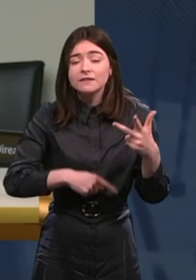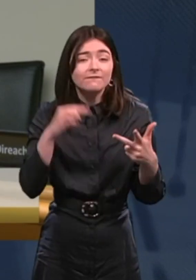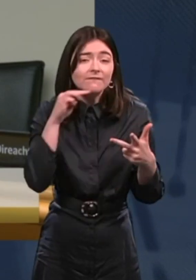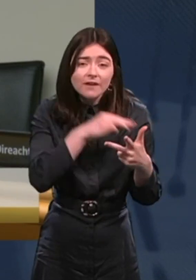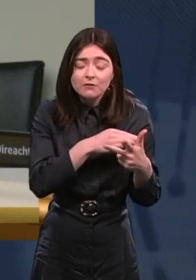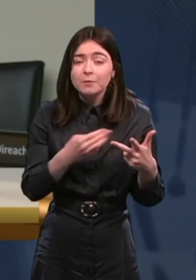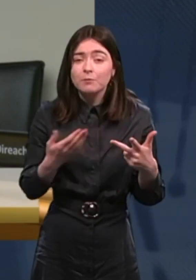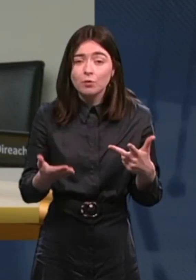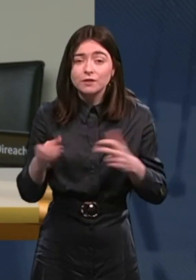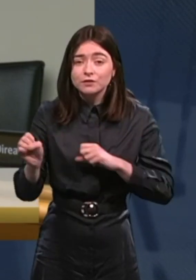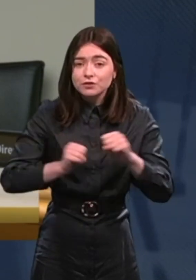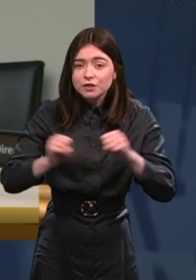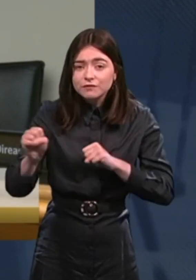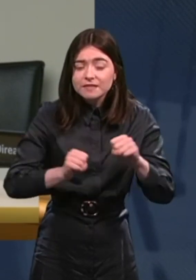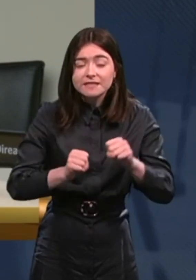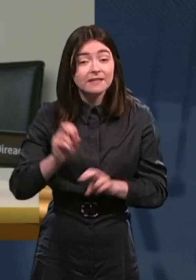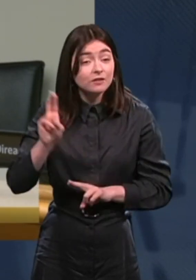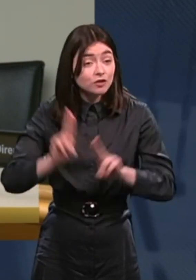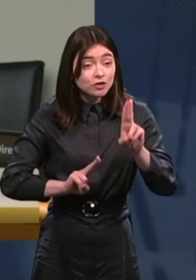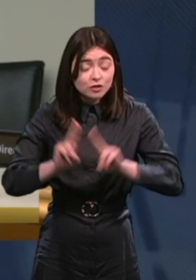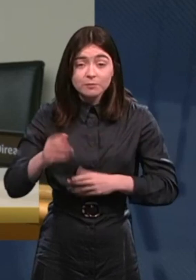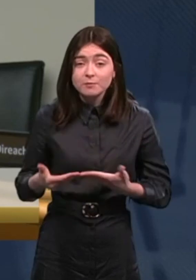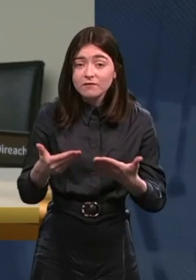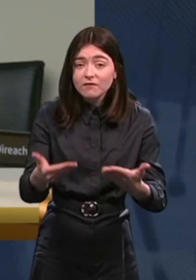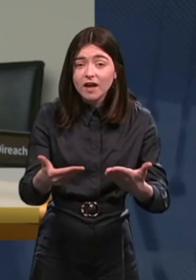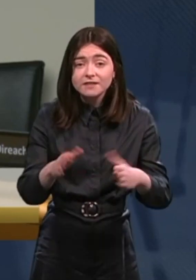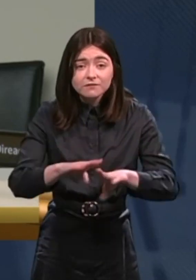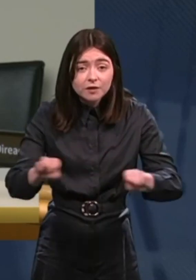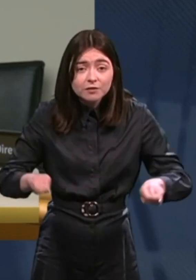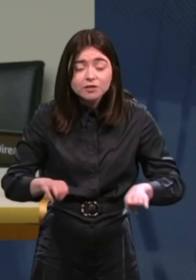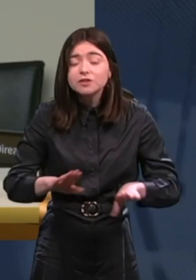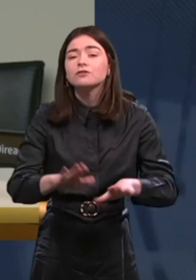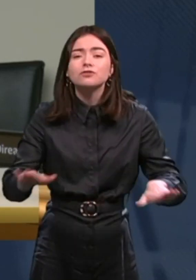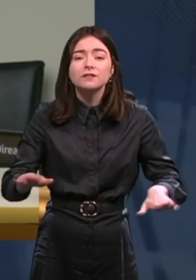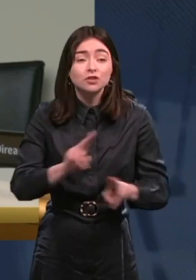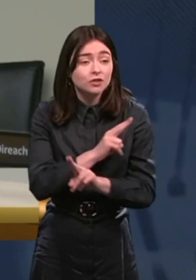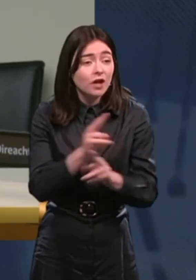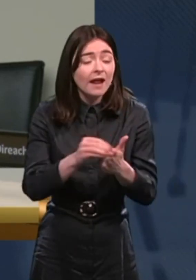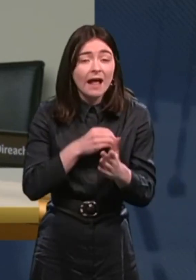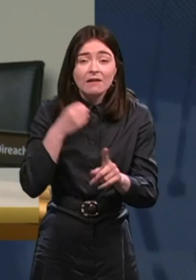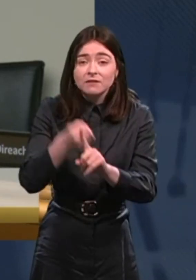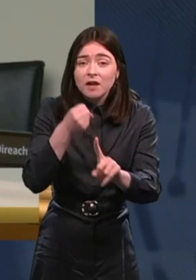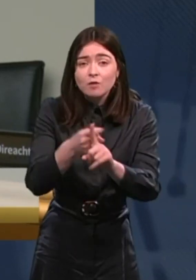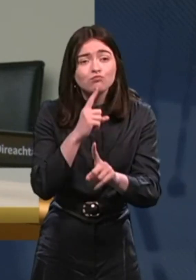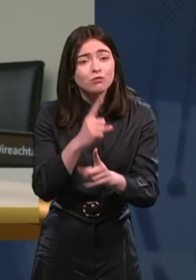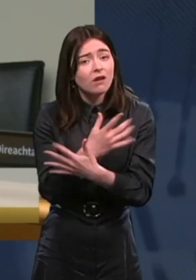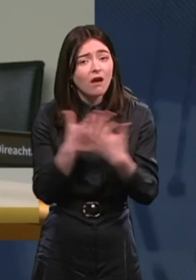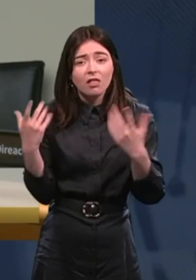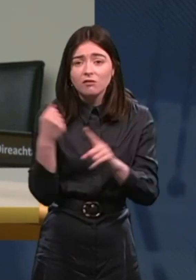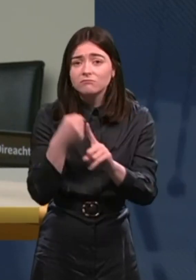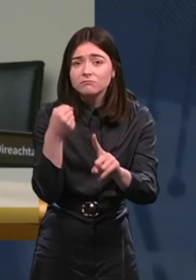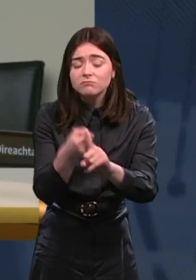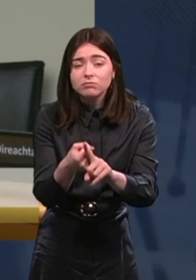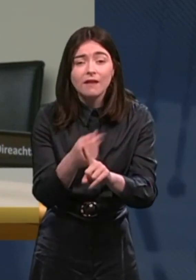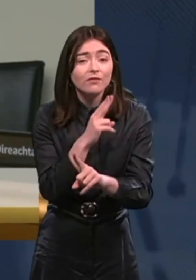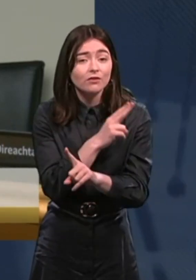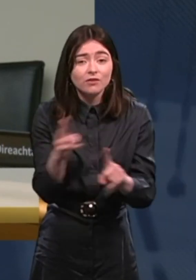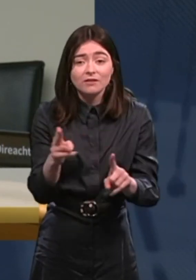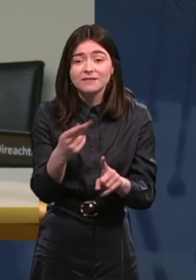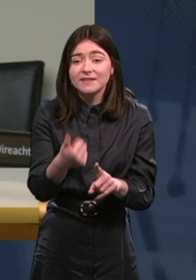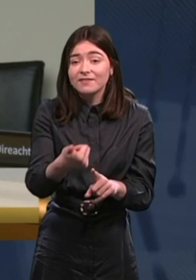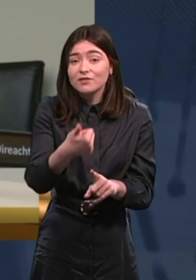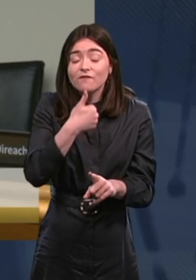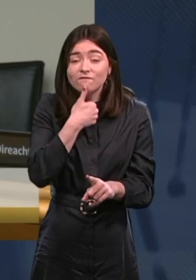crucial services that should be there for people, that they shouldn't be fighting for, but trust me, most people are. And they're not even getting the first